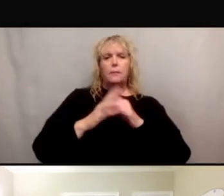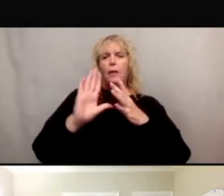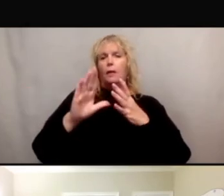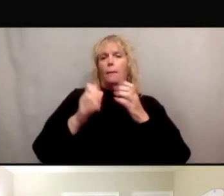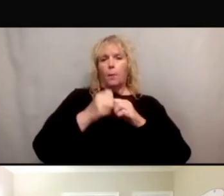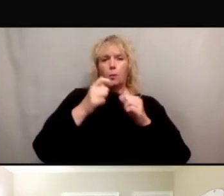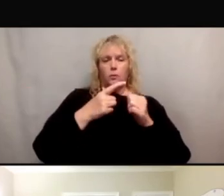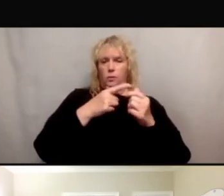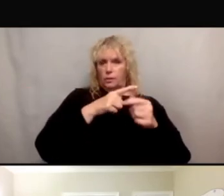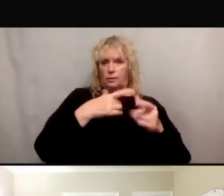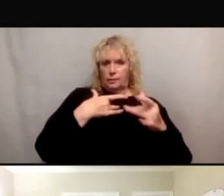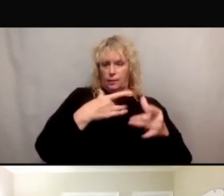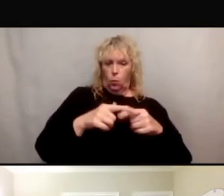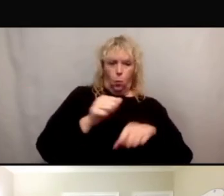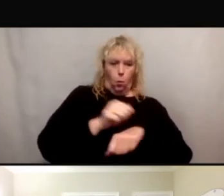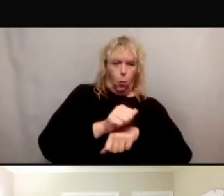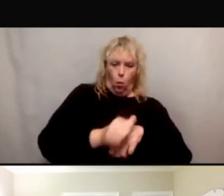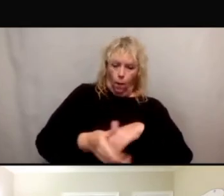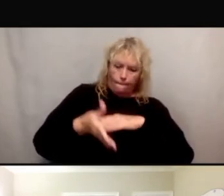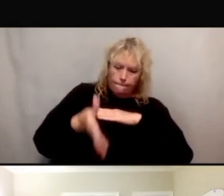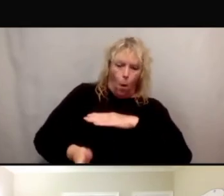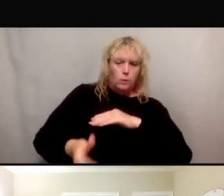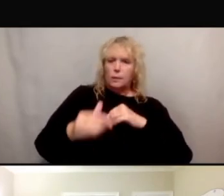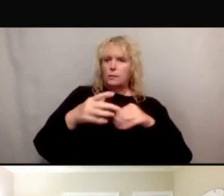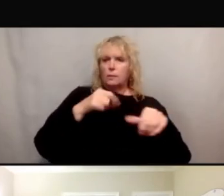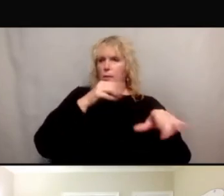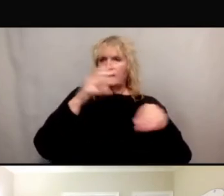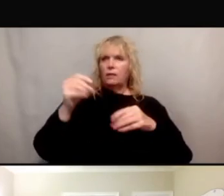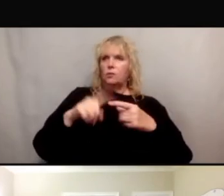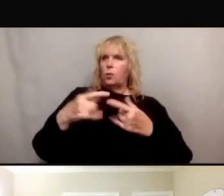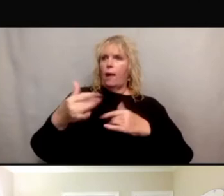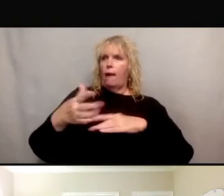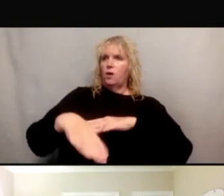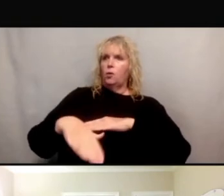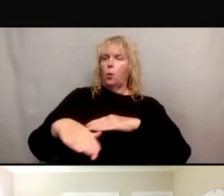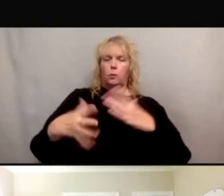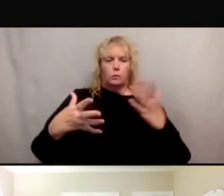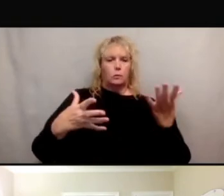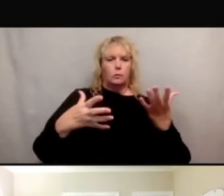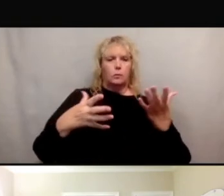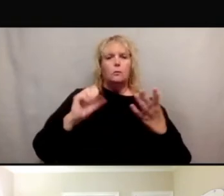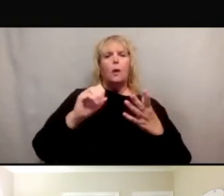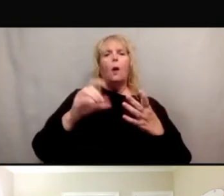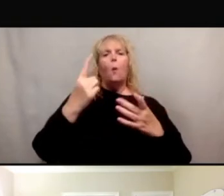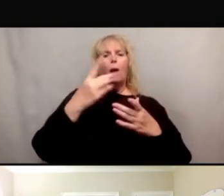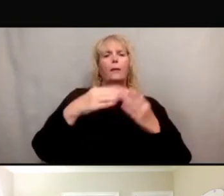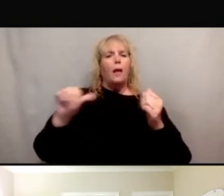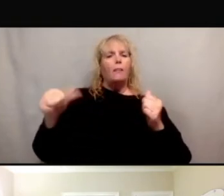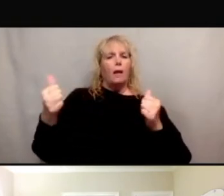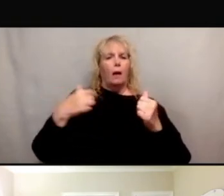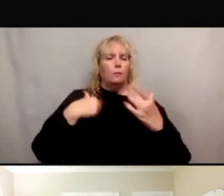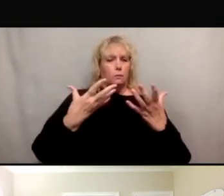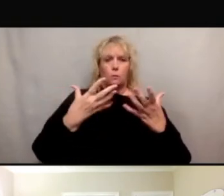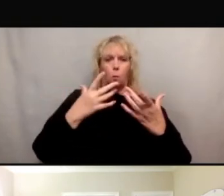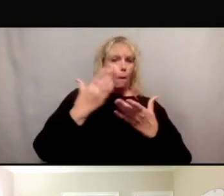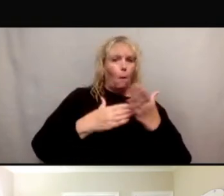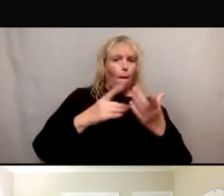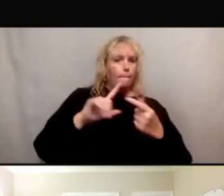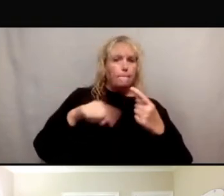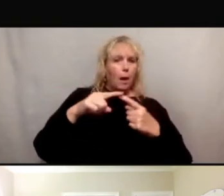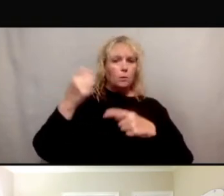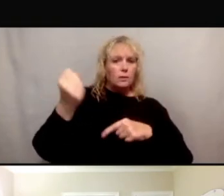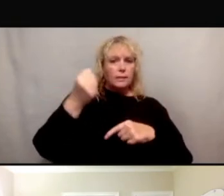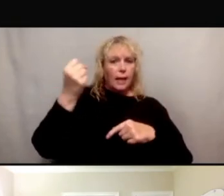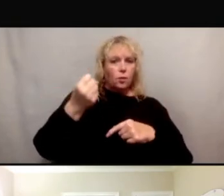they work early in the morning and get up late in the afternoon. And one thing that I would like to explore as well, too, is Saturday options.